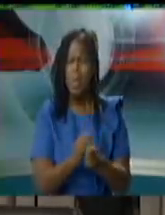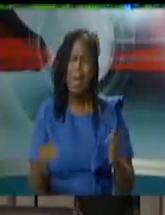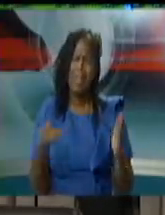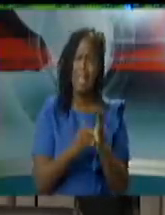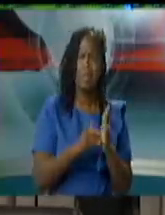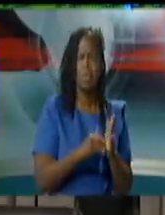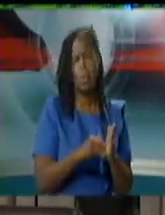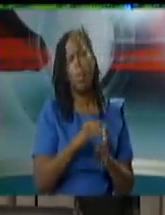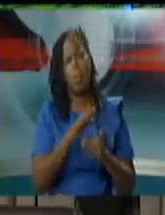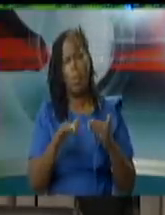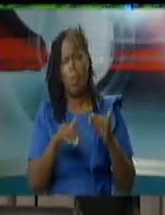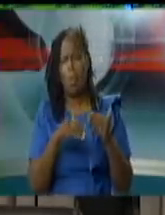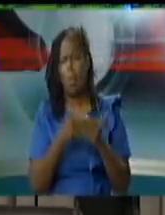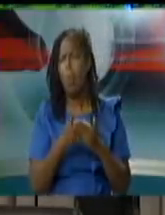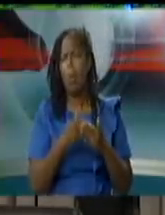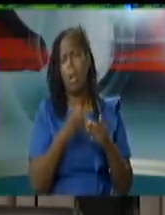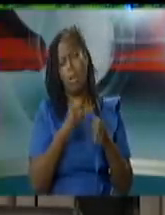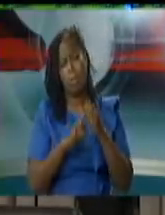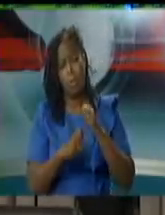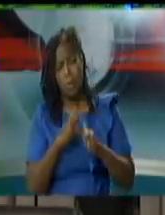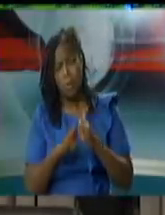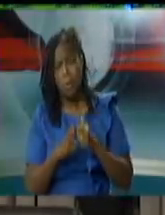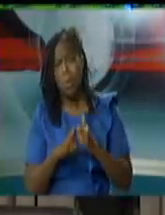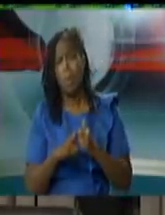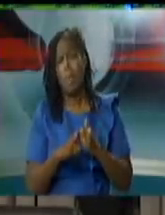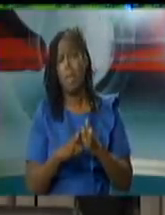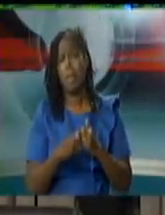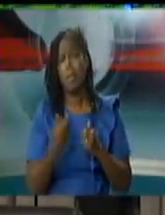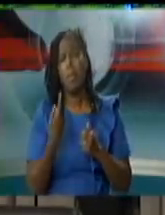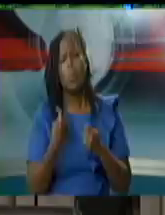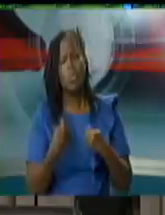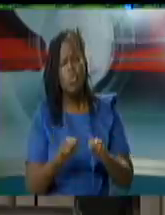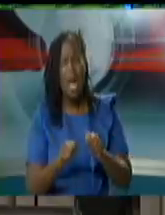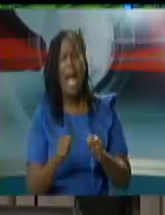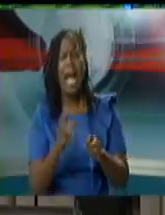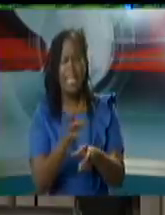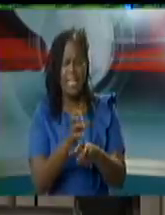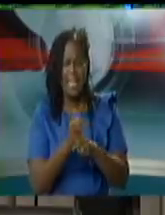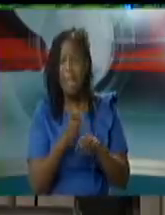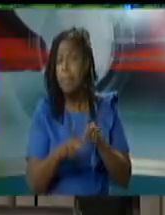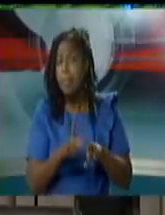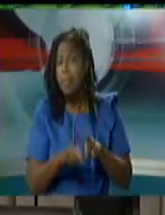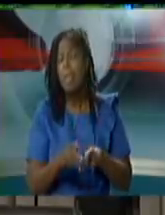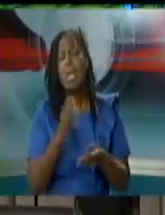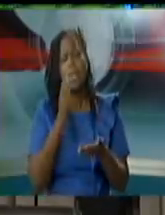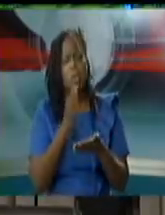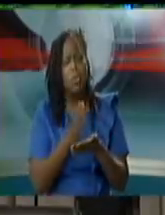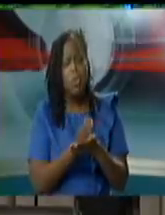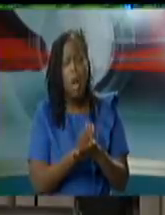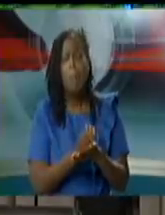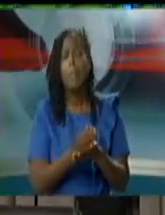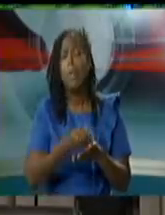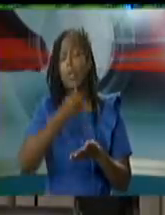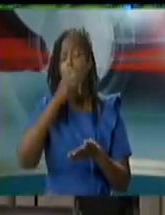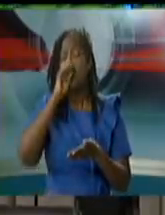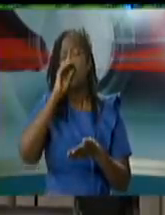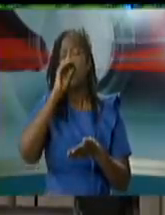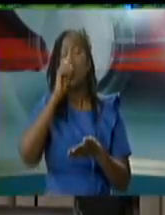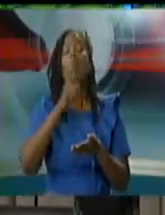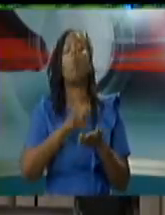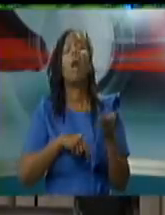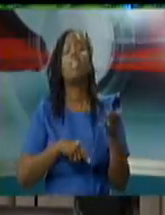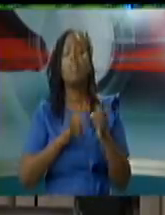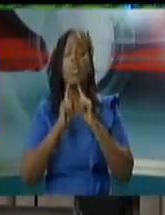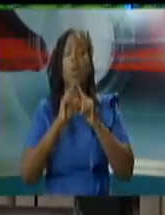campaign of getting people to stop drinking soft drinks we banned the sale of soft drinks in schools the